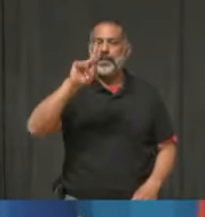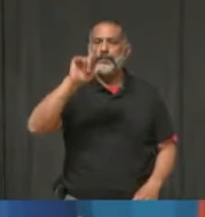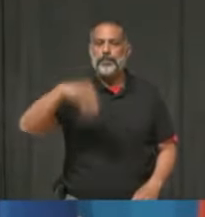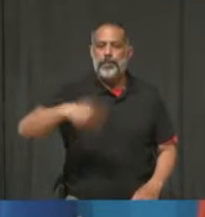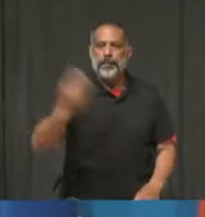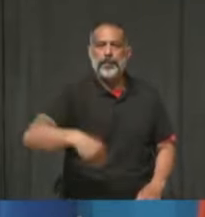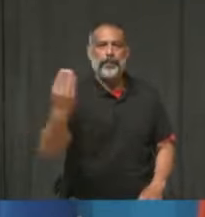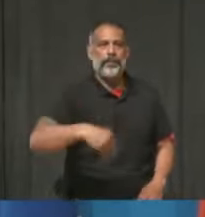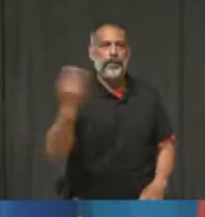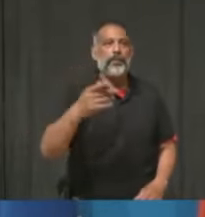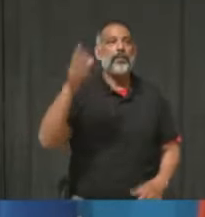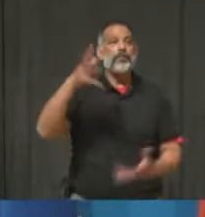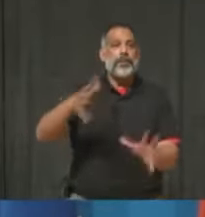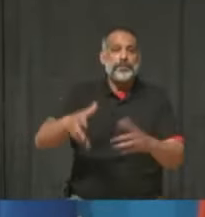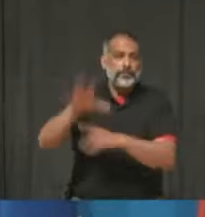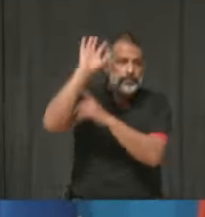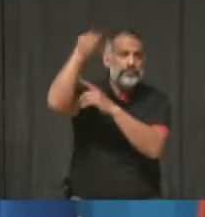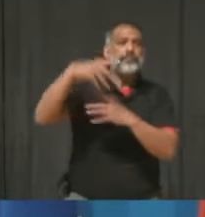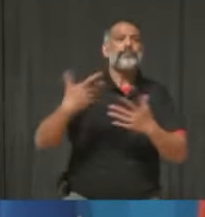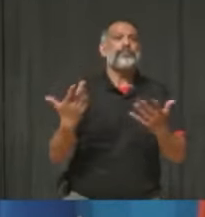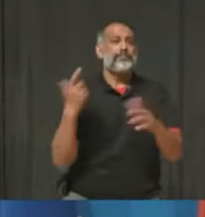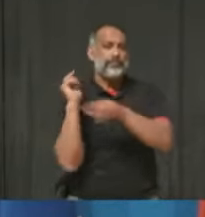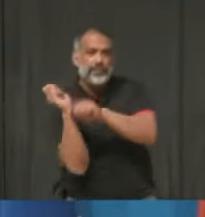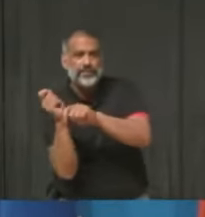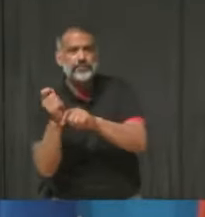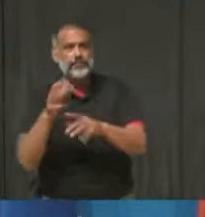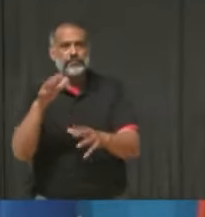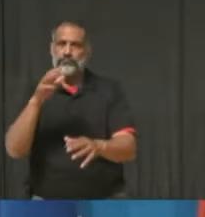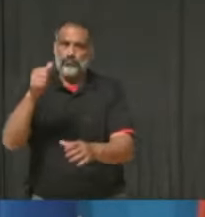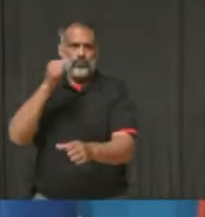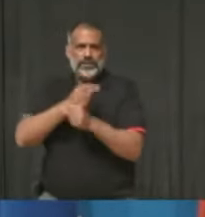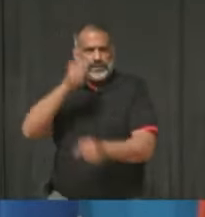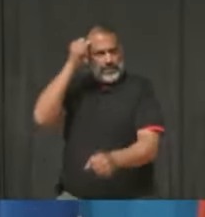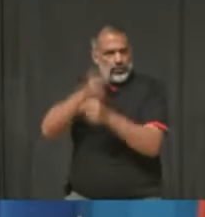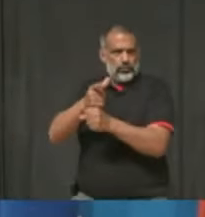their siblings. But that's the one that does give me a little bit of anxiety as well.